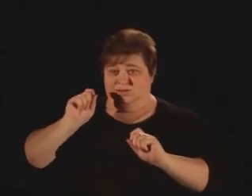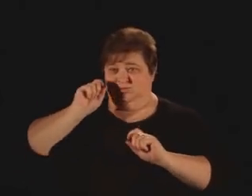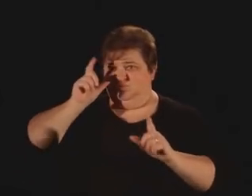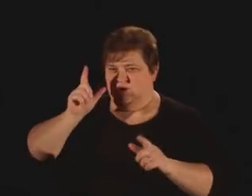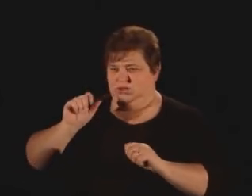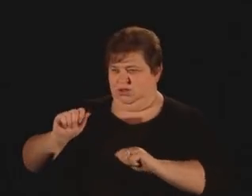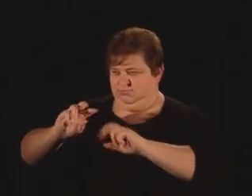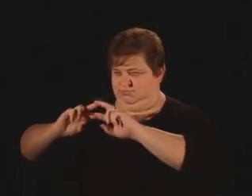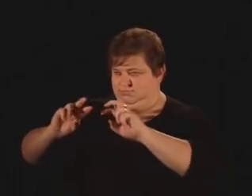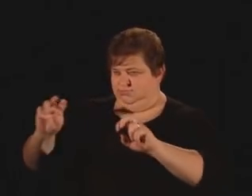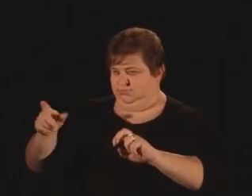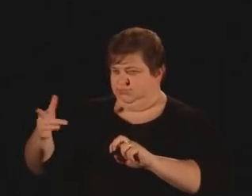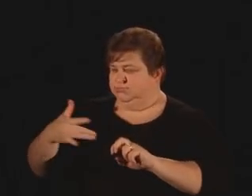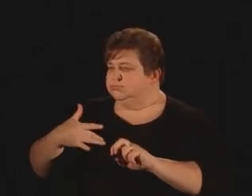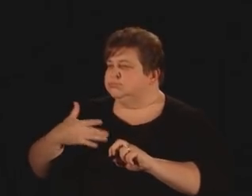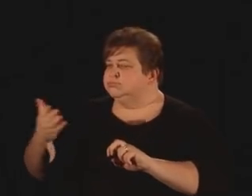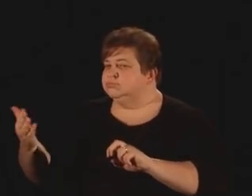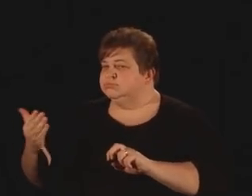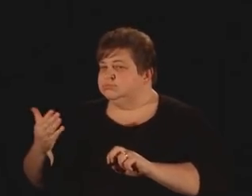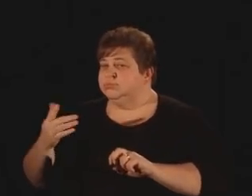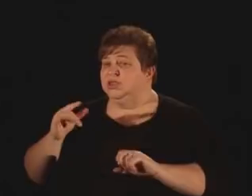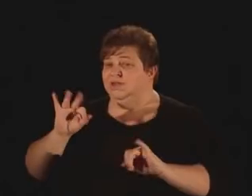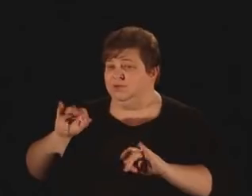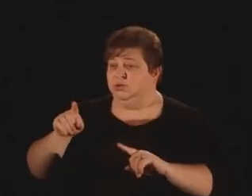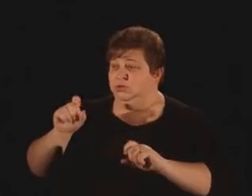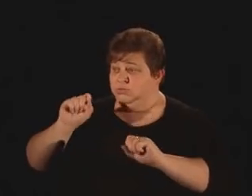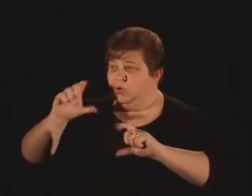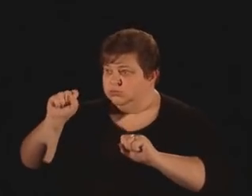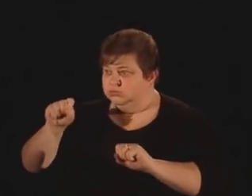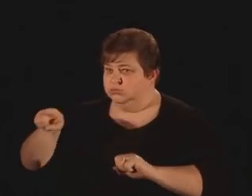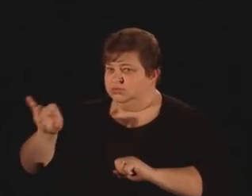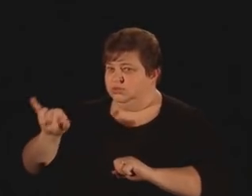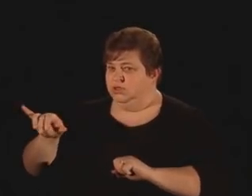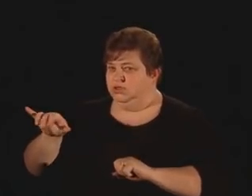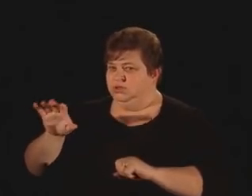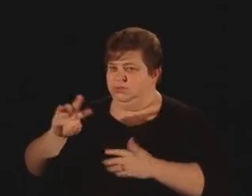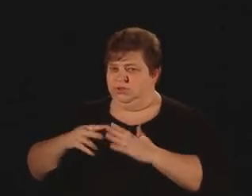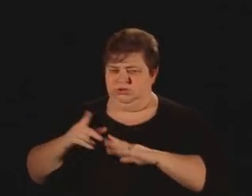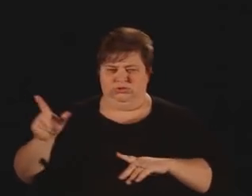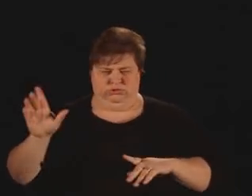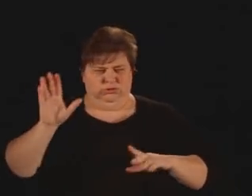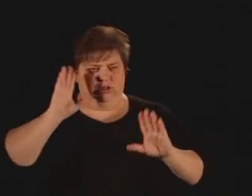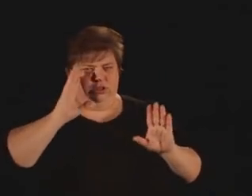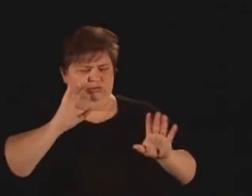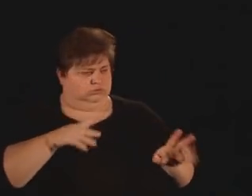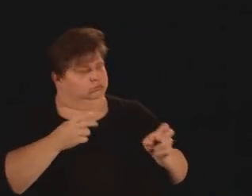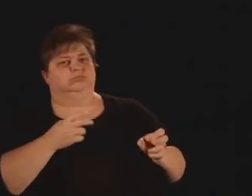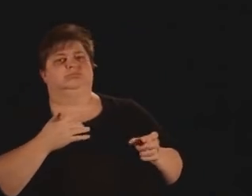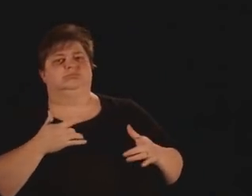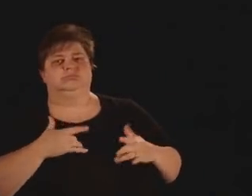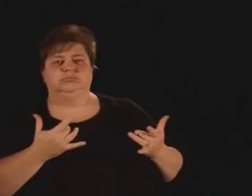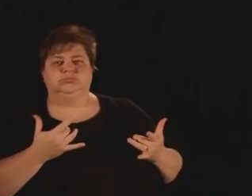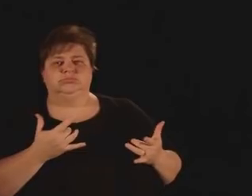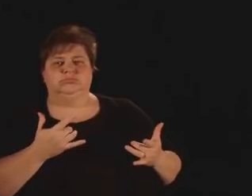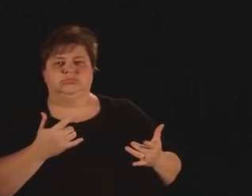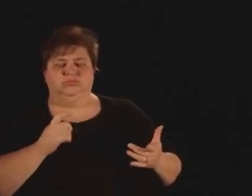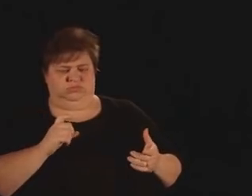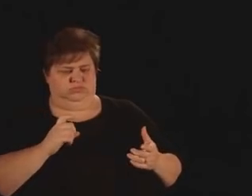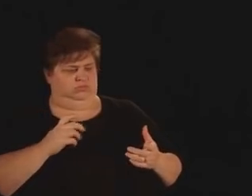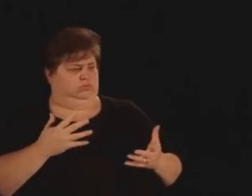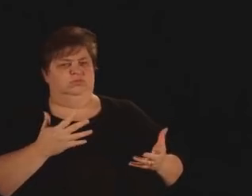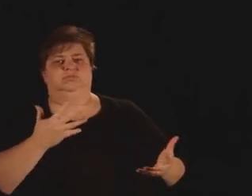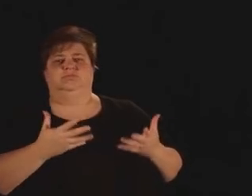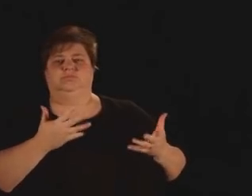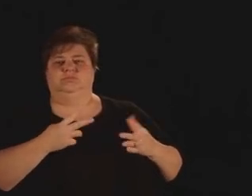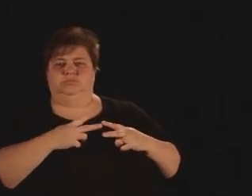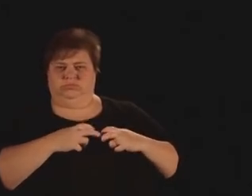you surprised her, you immediately hijacked her attention. And she has to make sense of that. Hmm. He says, I learned my